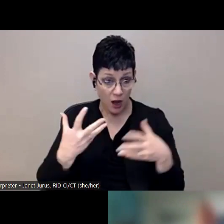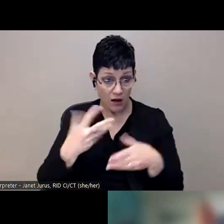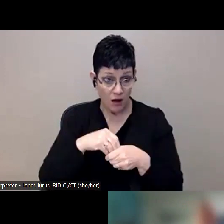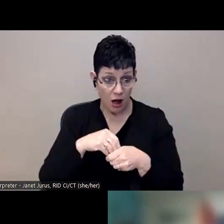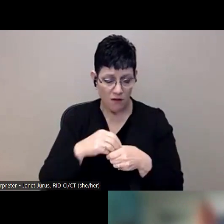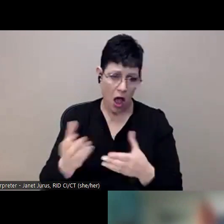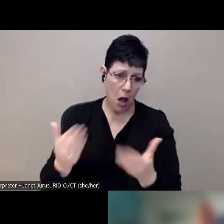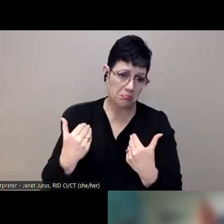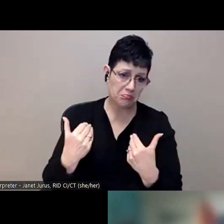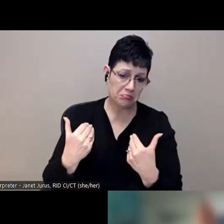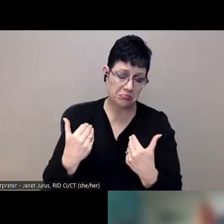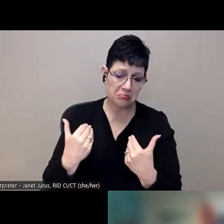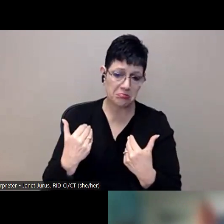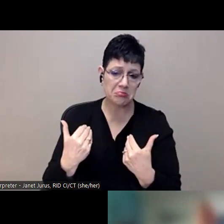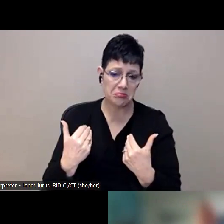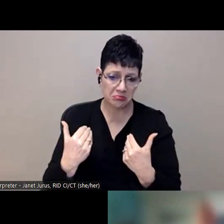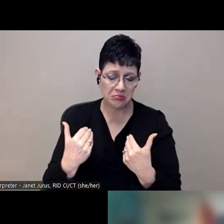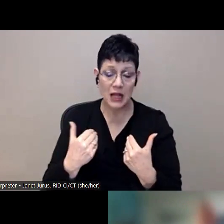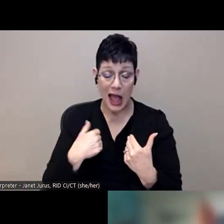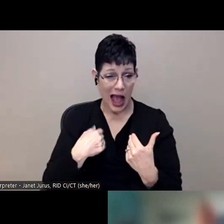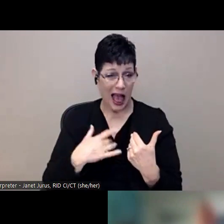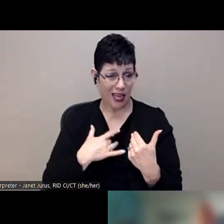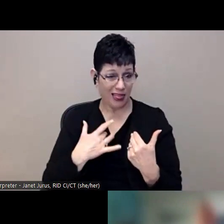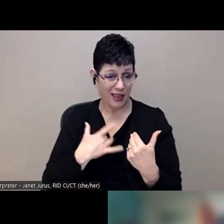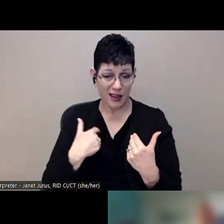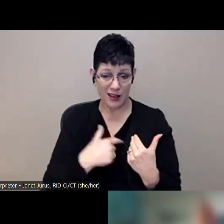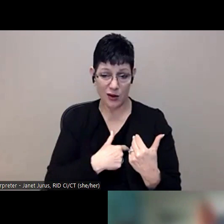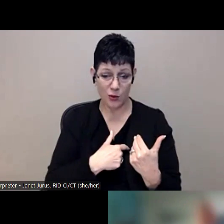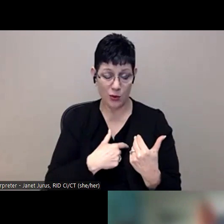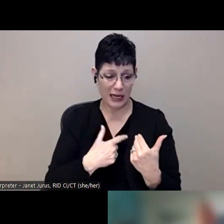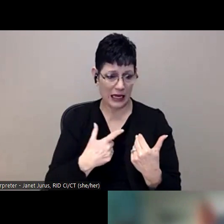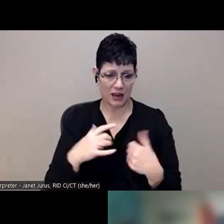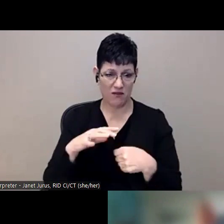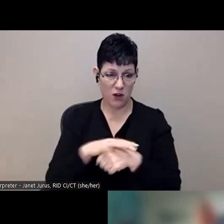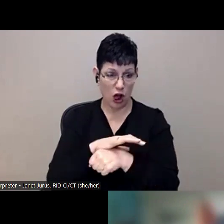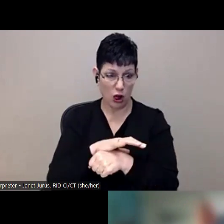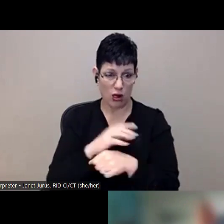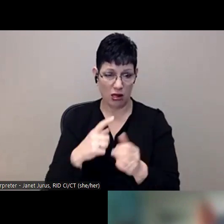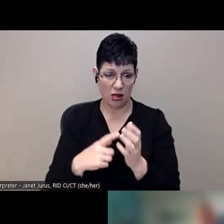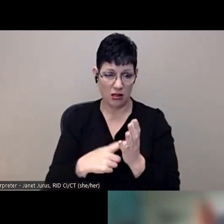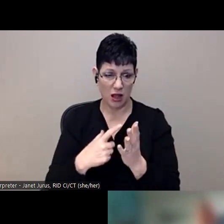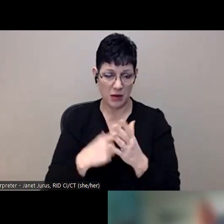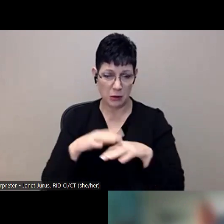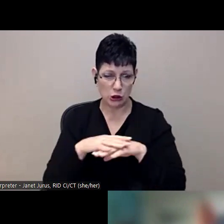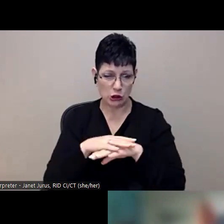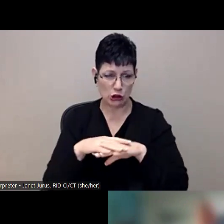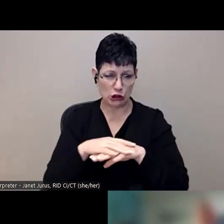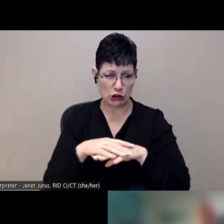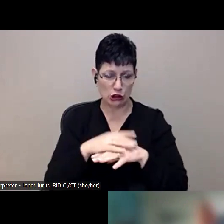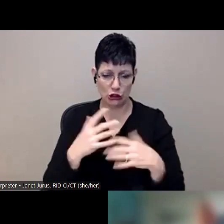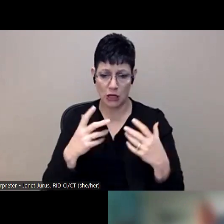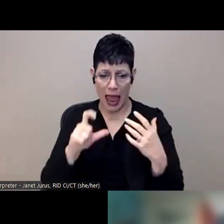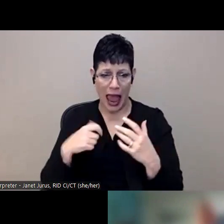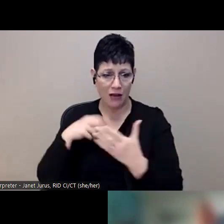We'll let them come on in. Um, I think it got to the point where we just didn't have room in the classroom. So we had to start like doing a